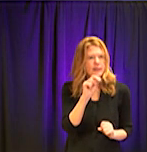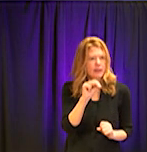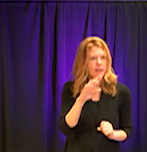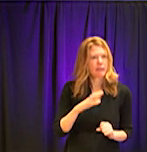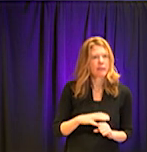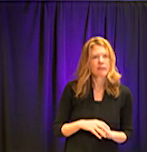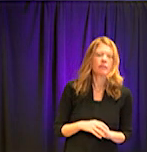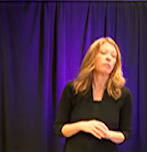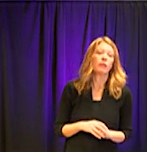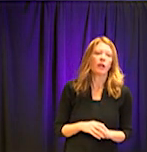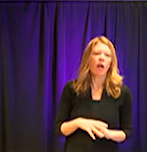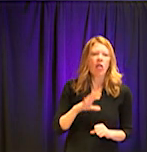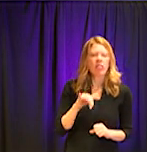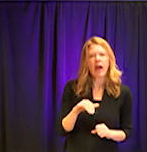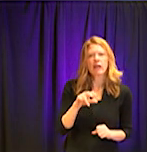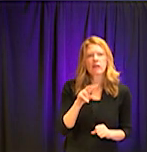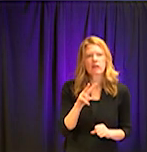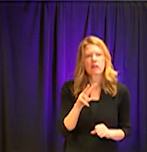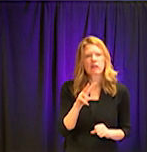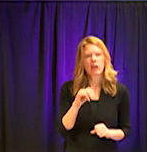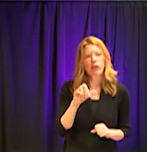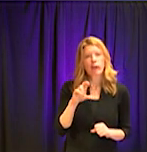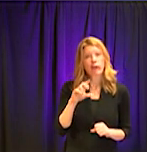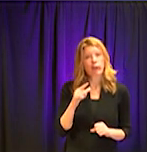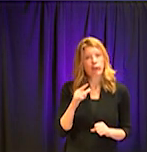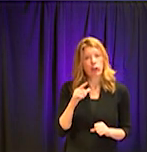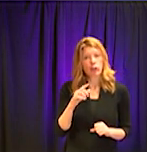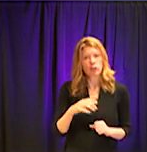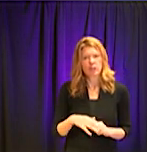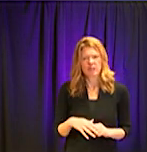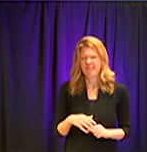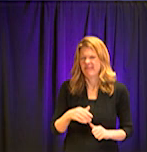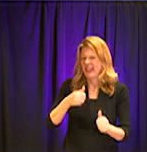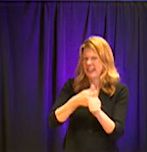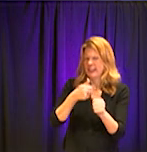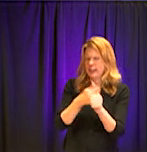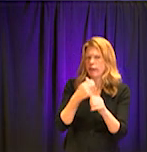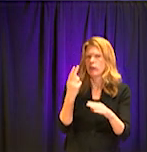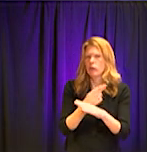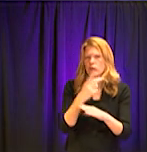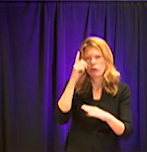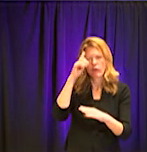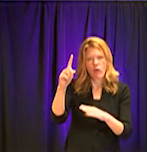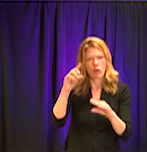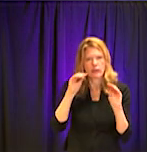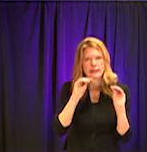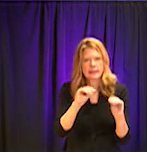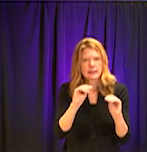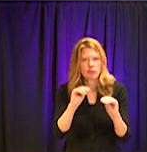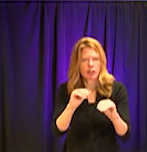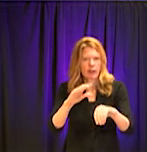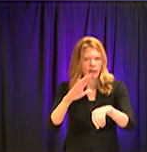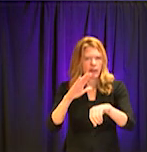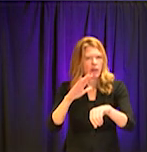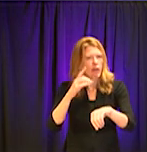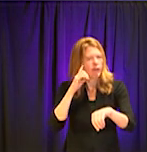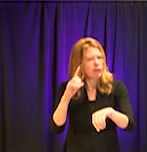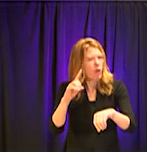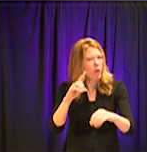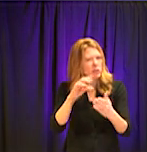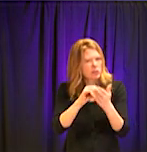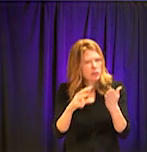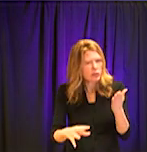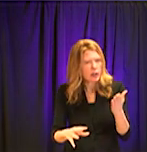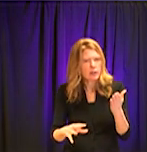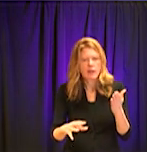using during digital learning for schoolwork has been experiencing technical difficulties. Will there be guidelines on grading or what will